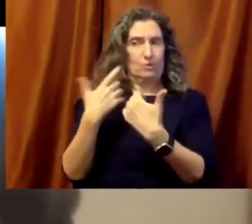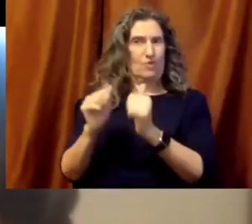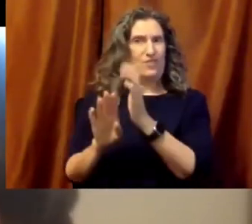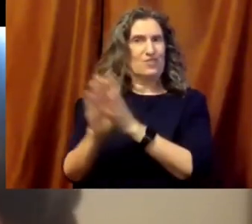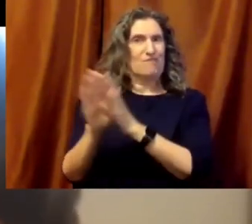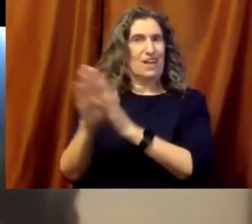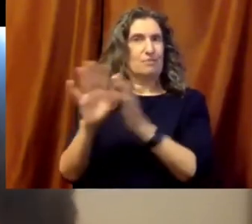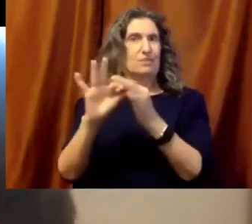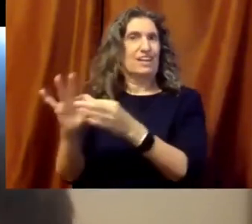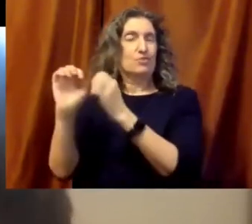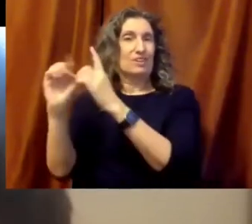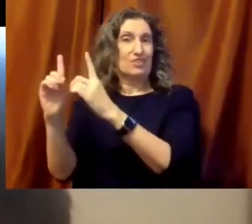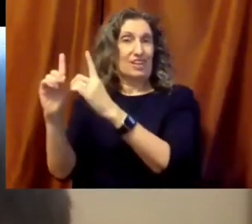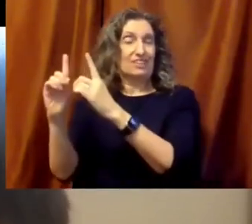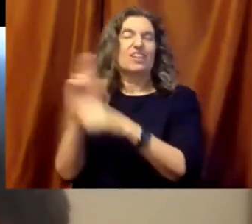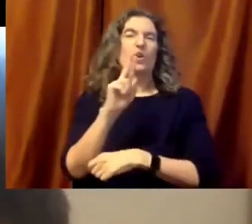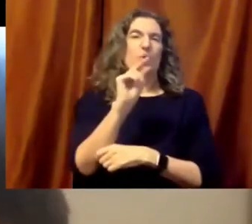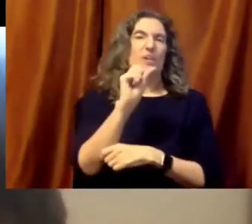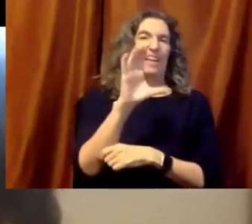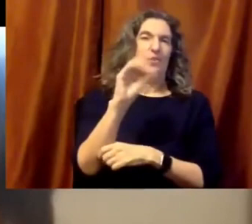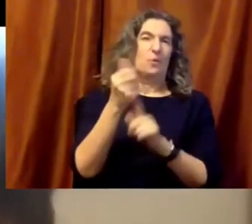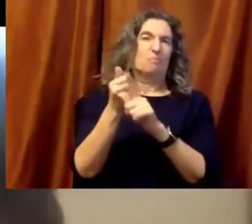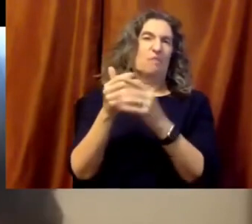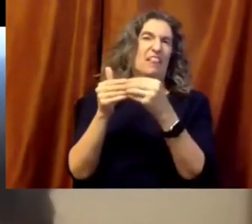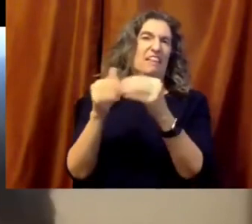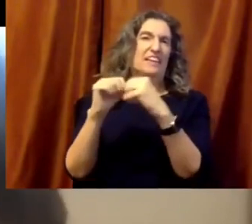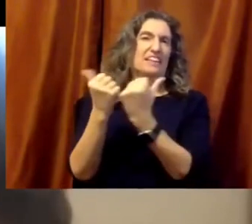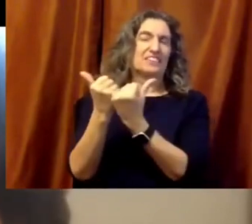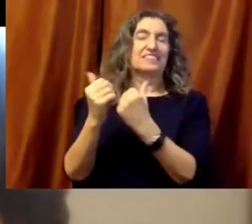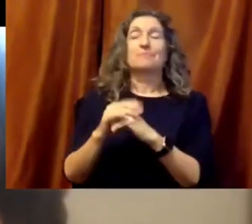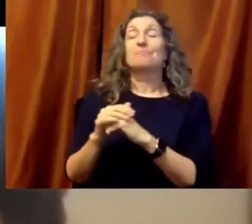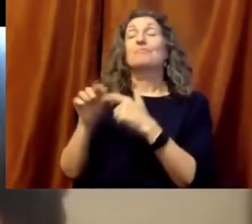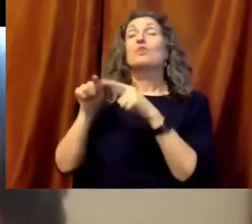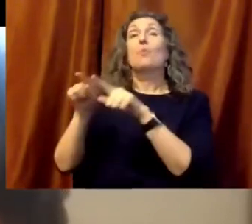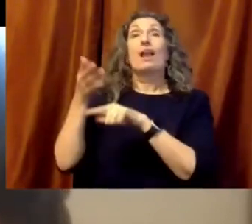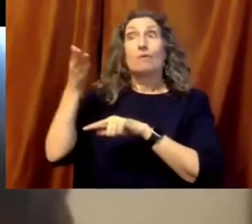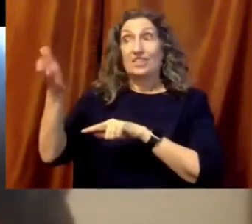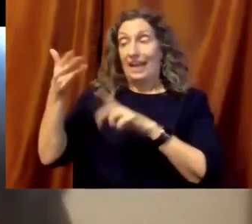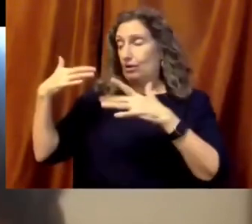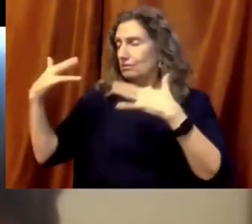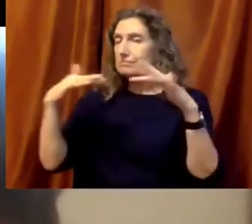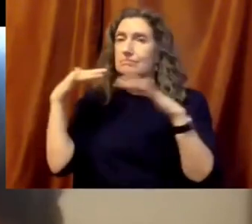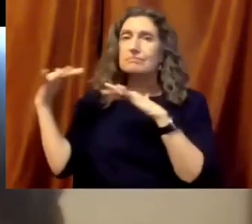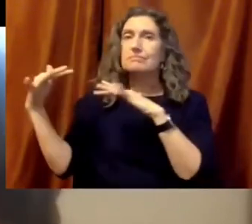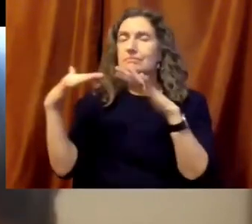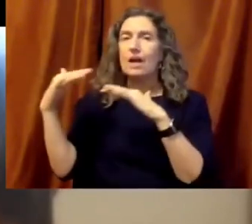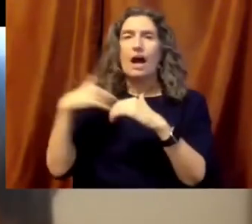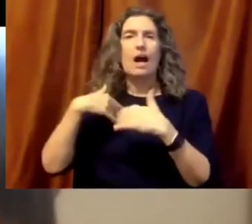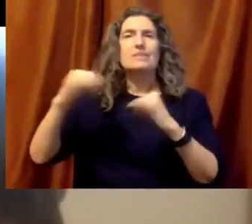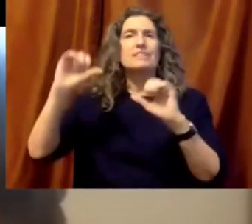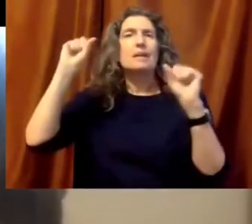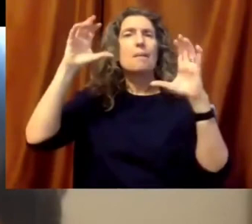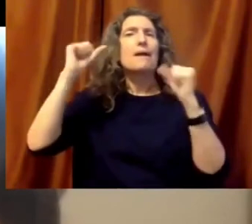was the lead agency on education. But while all that work was going on, I was just